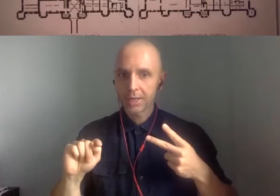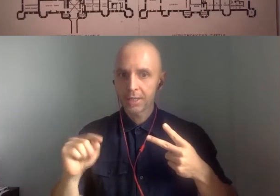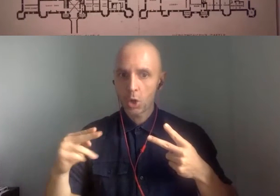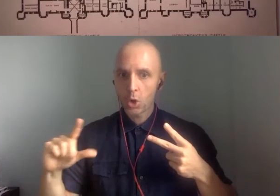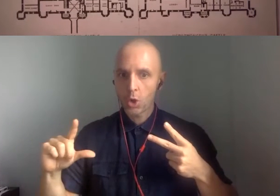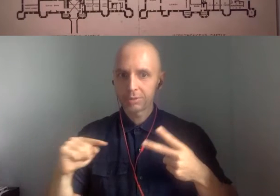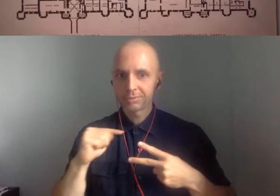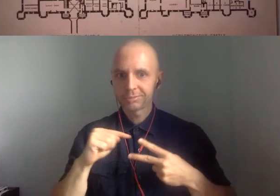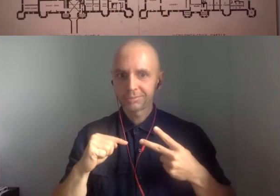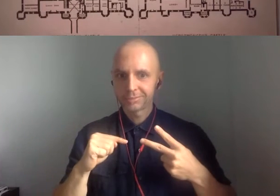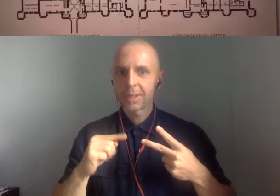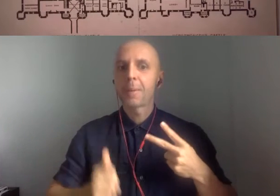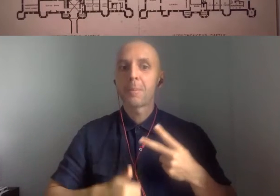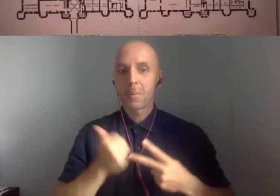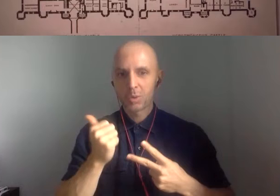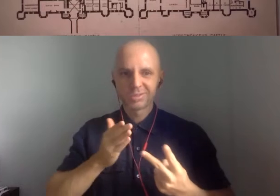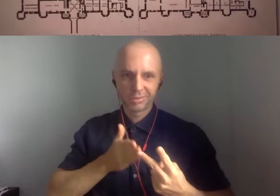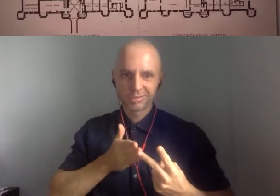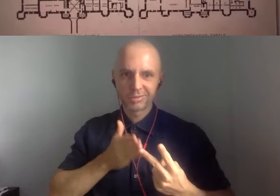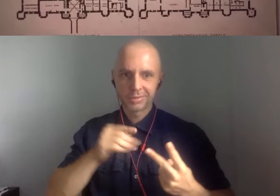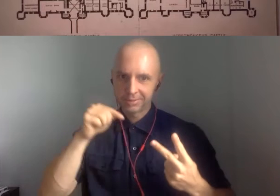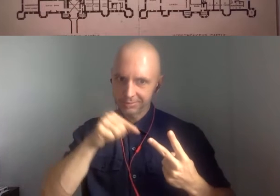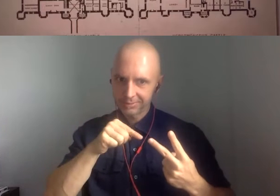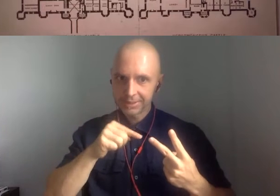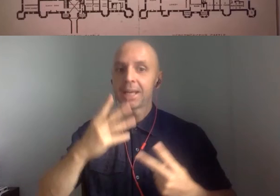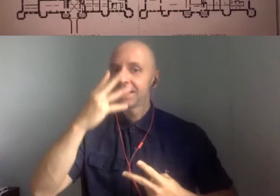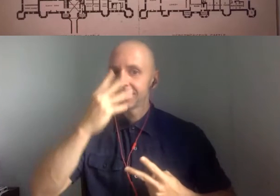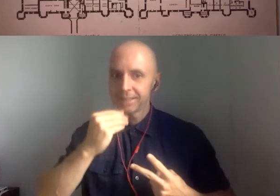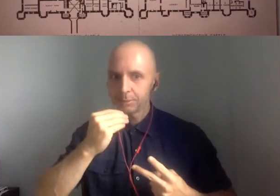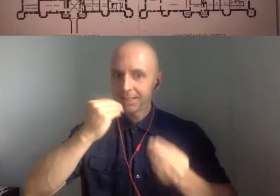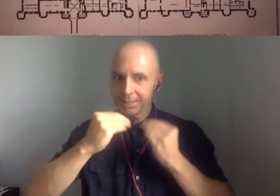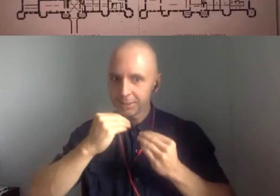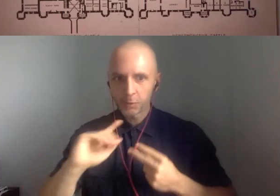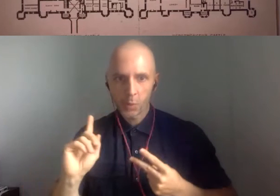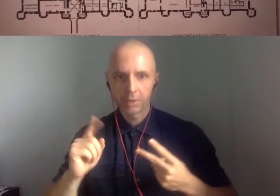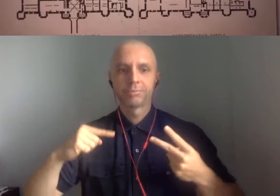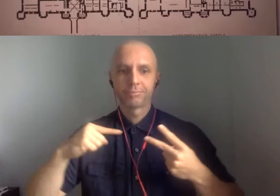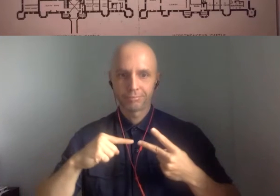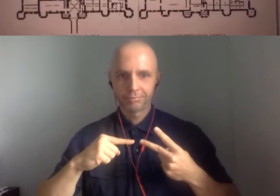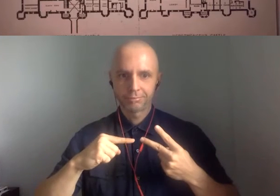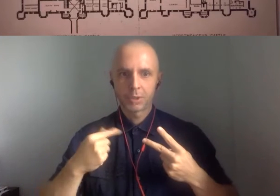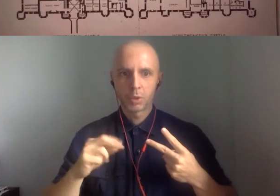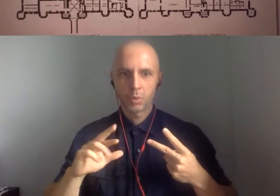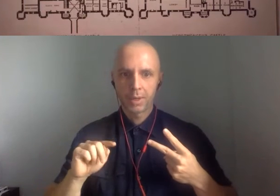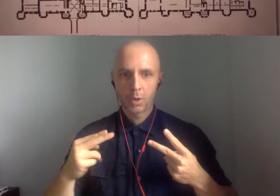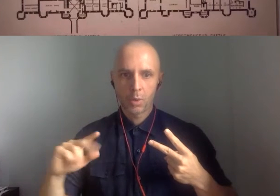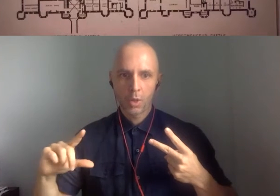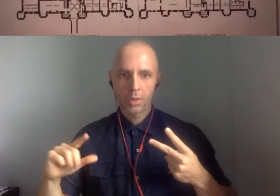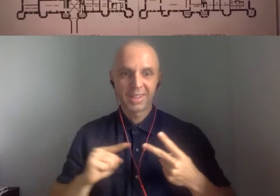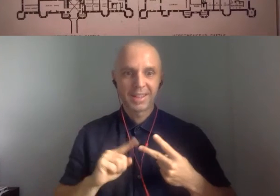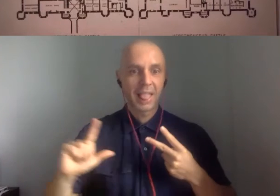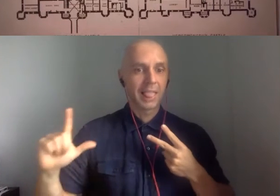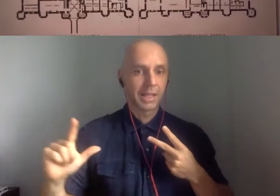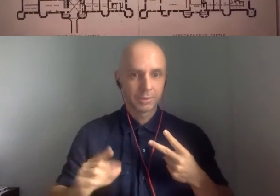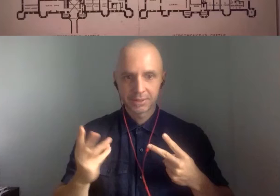sleep in the great hall, eat in the great hall. And it's not really until the 16th century that